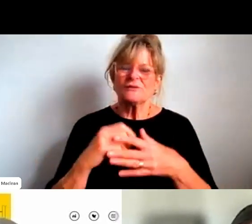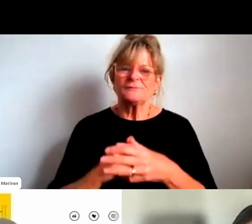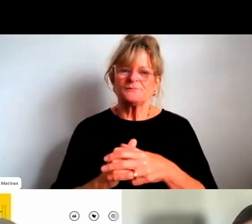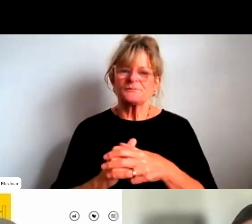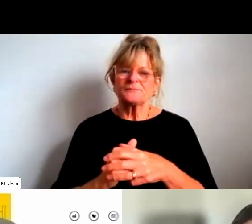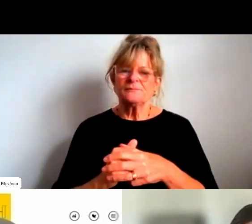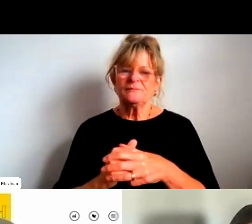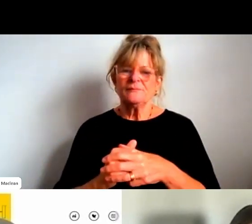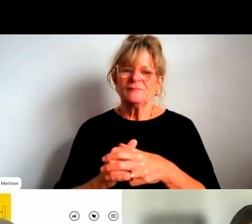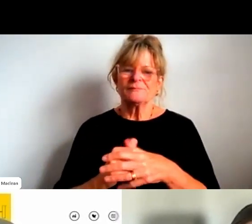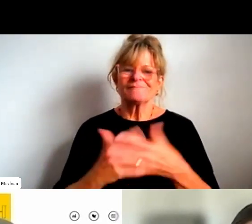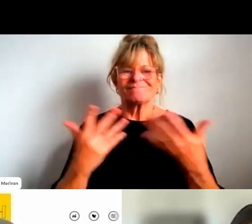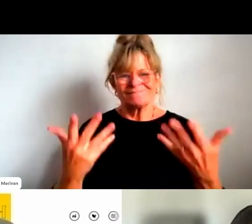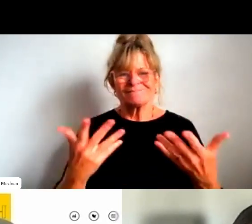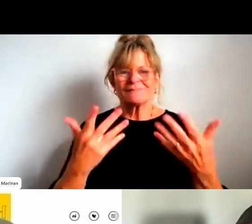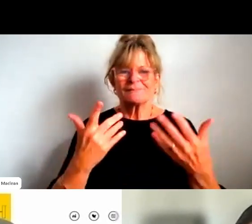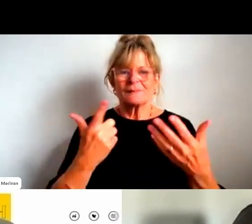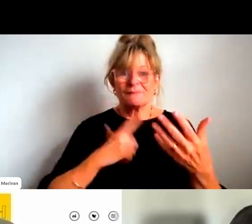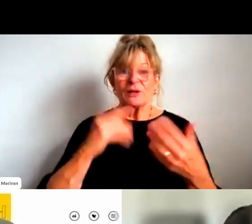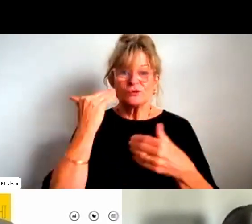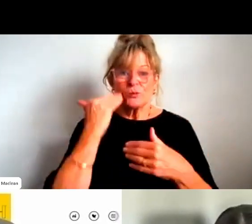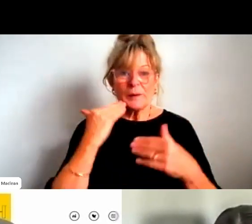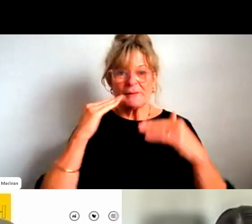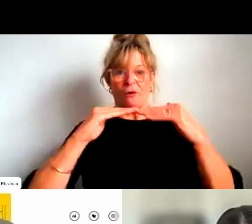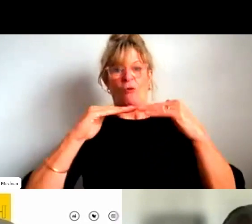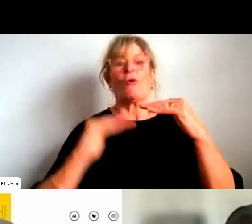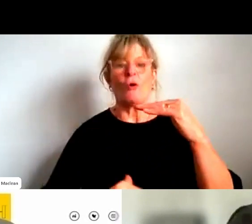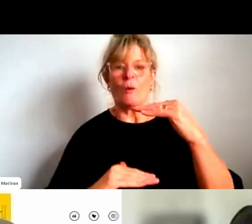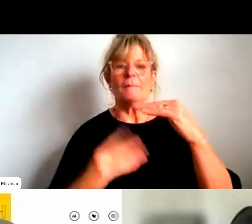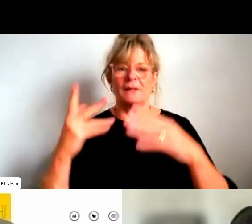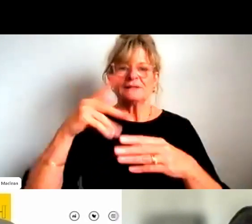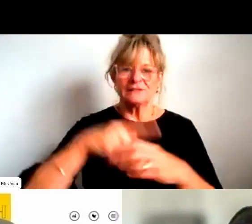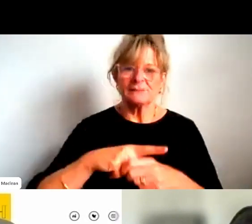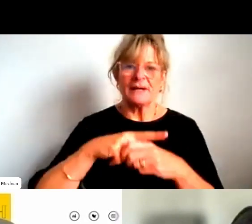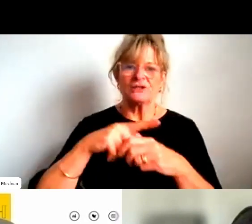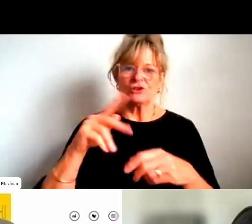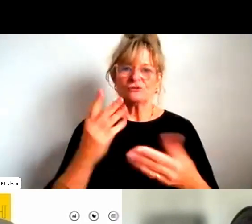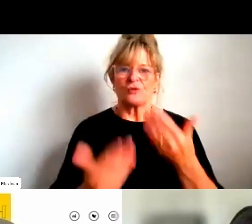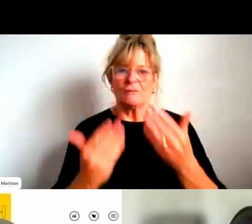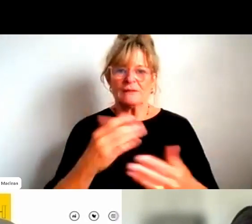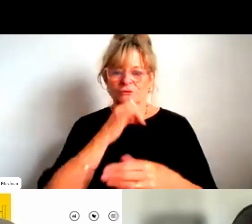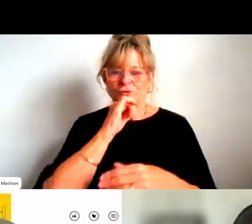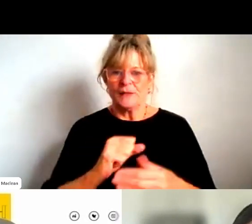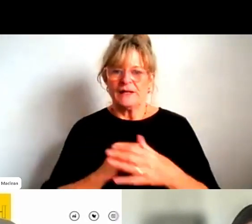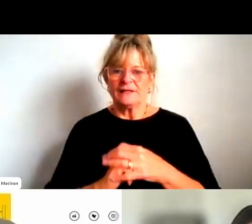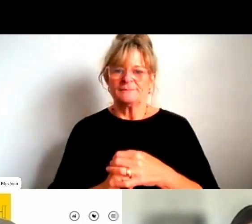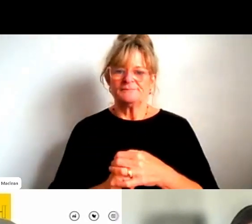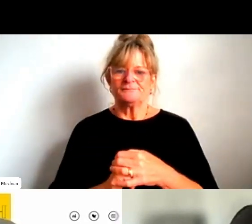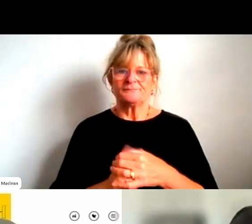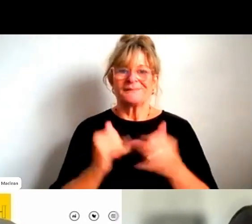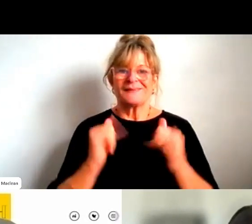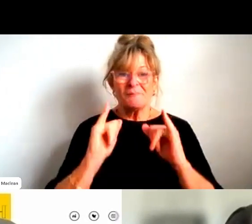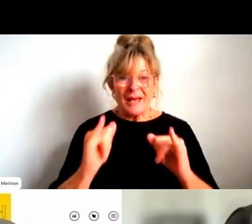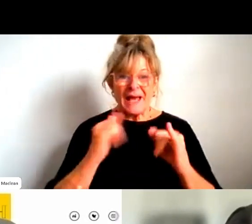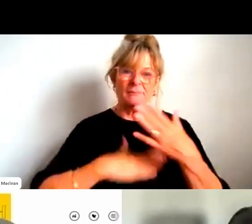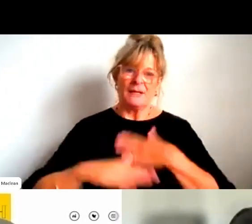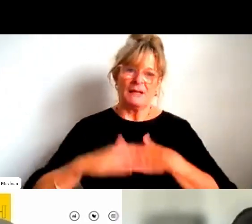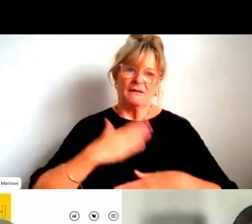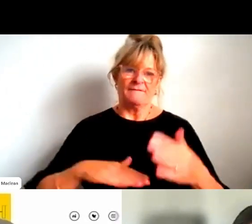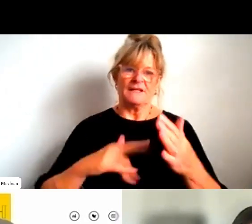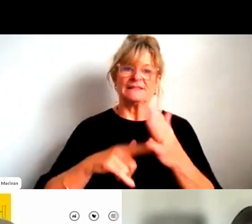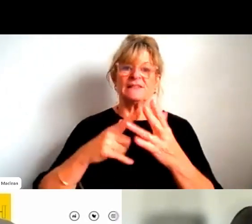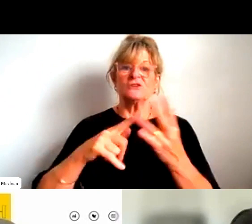in poor participation in other sectors and industries and other parts of sport. Um, exactly what Melina touched on bad behaviors and toxic cultures,